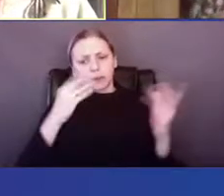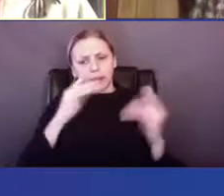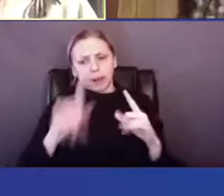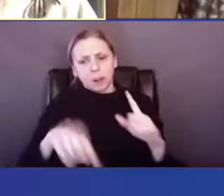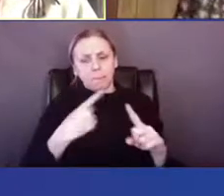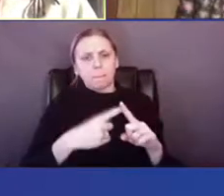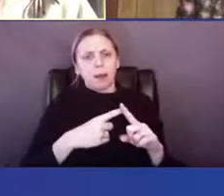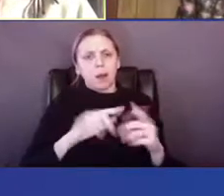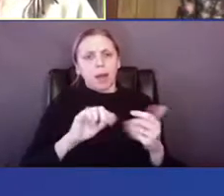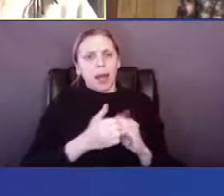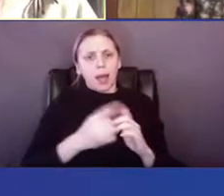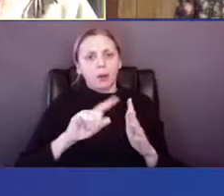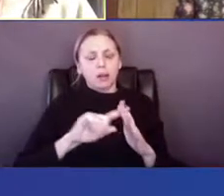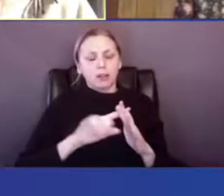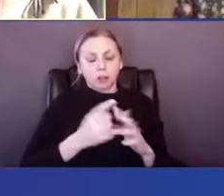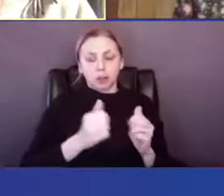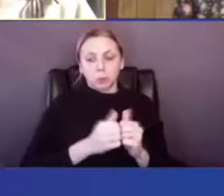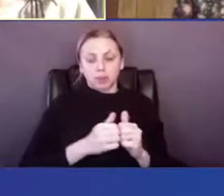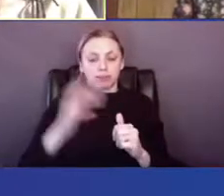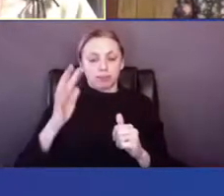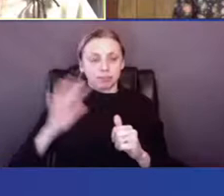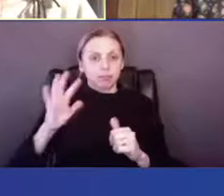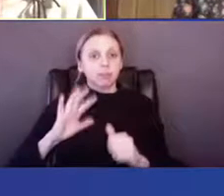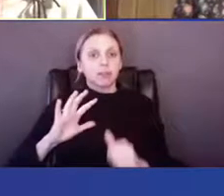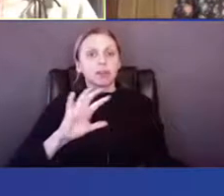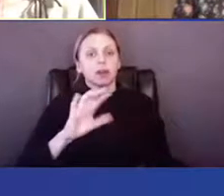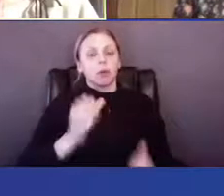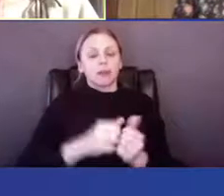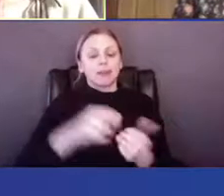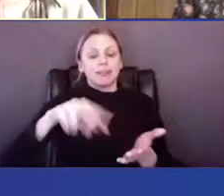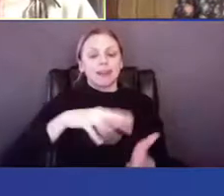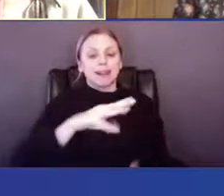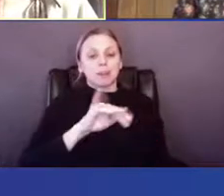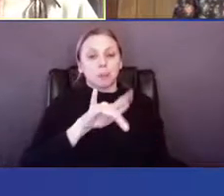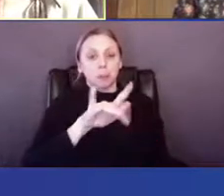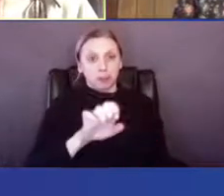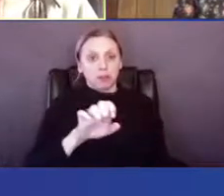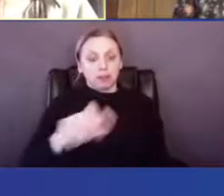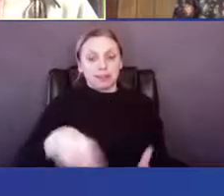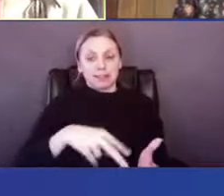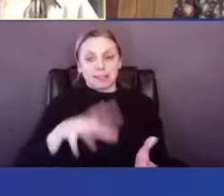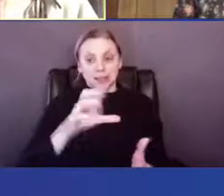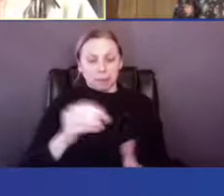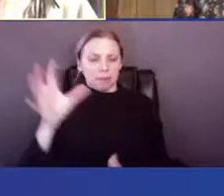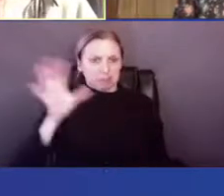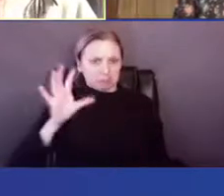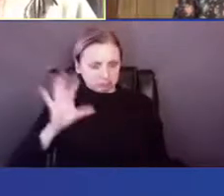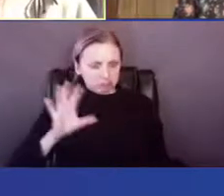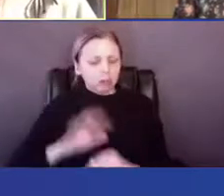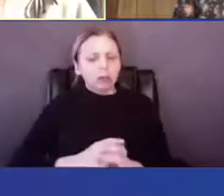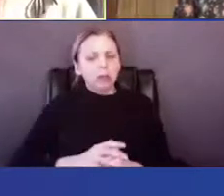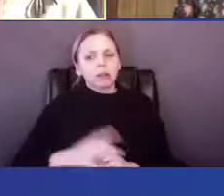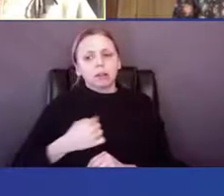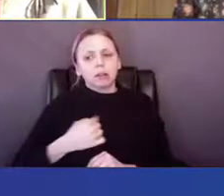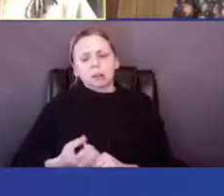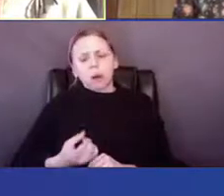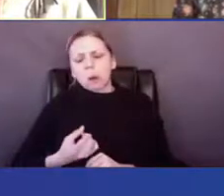the Elio Palmieri Dance Company with Dancemobile. So it was one of those